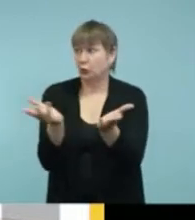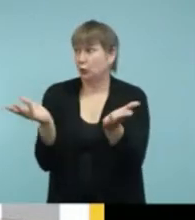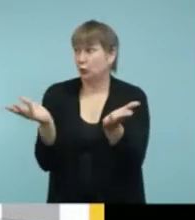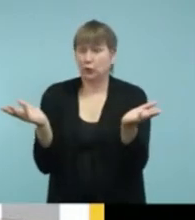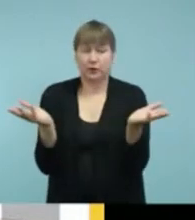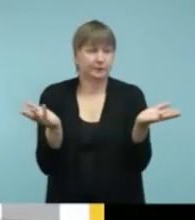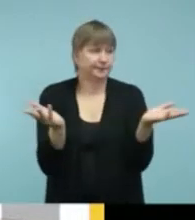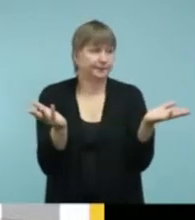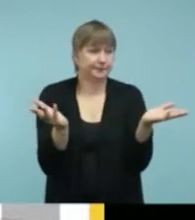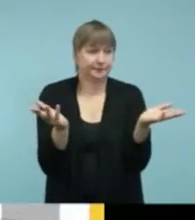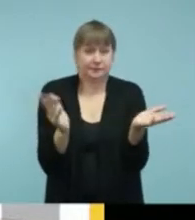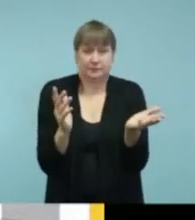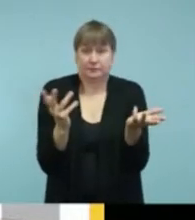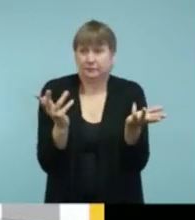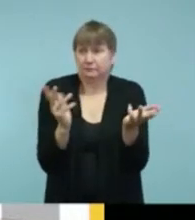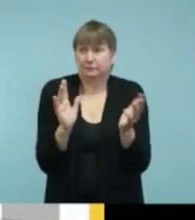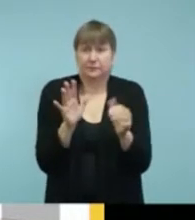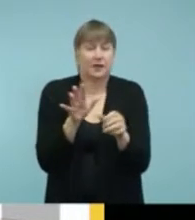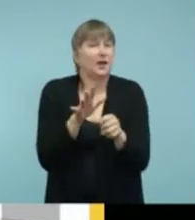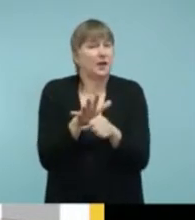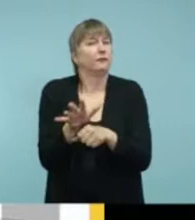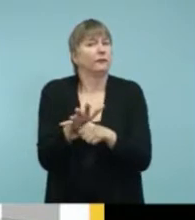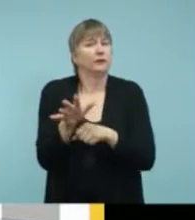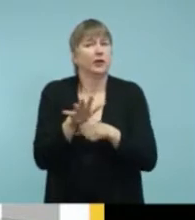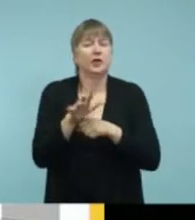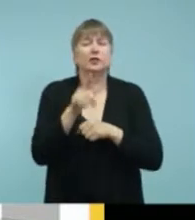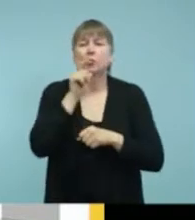that's all you need. You don't need any kind of receiver.